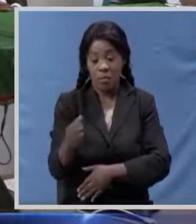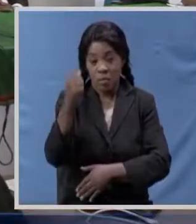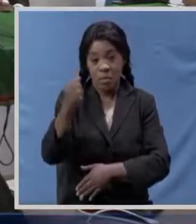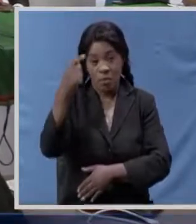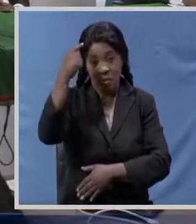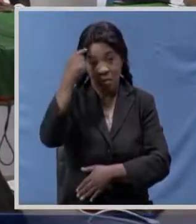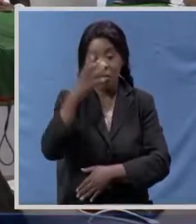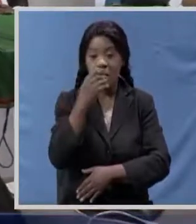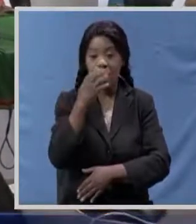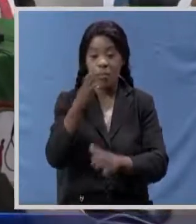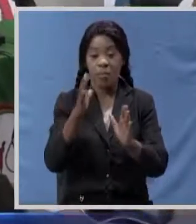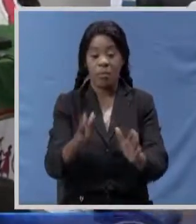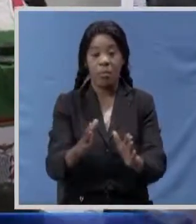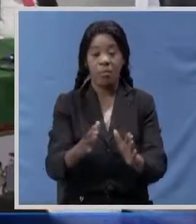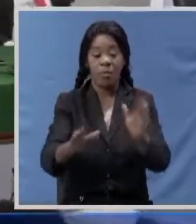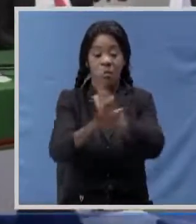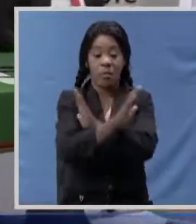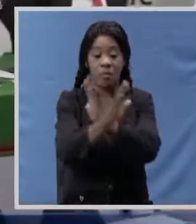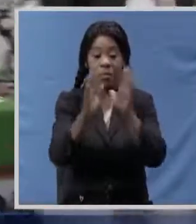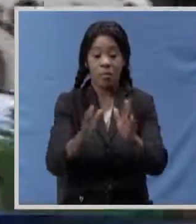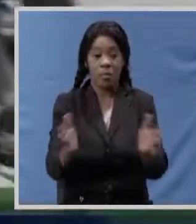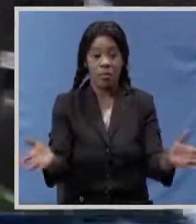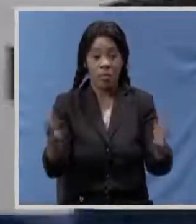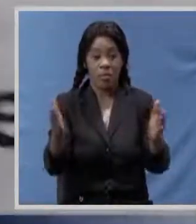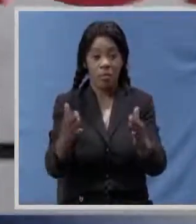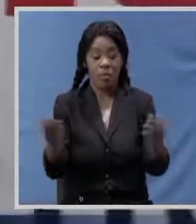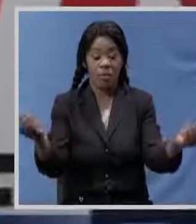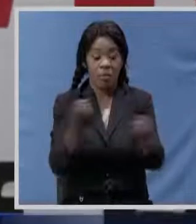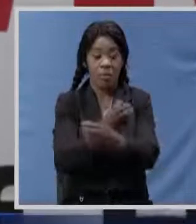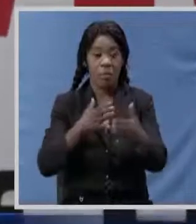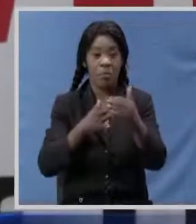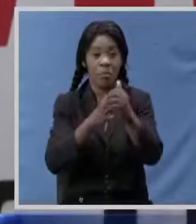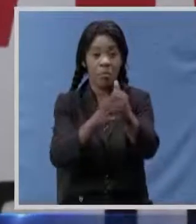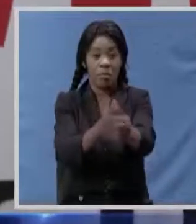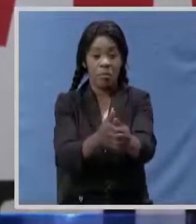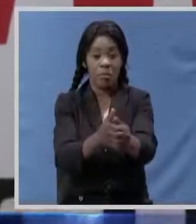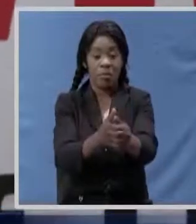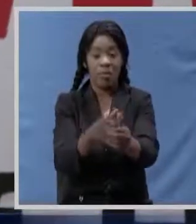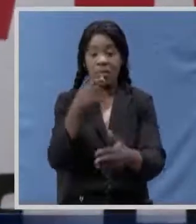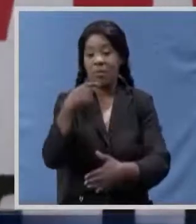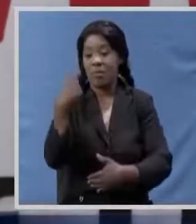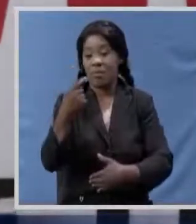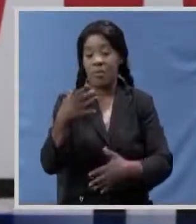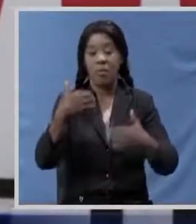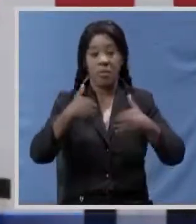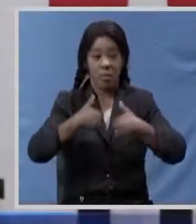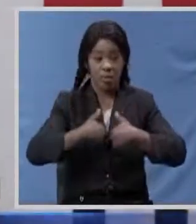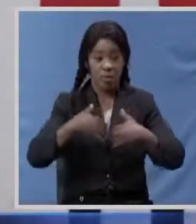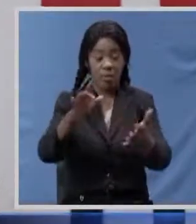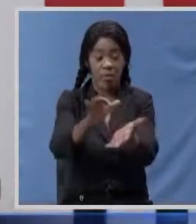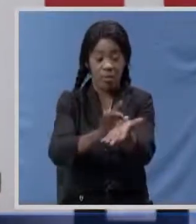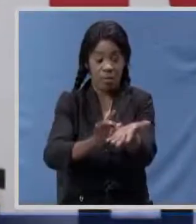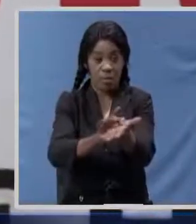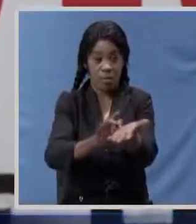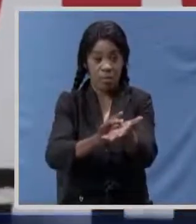Dora Siliya urged Zambia not to be misled by people claiming to have cure for the virus taking water